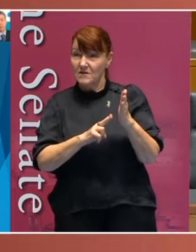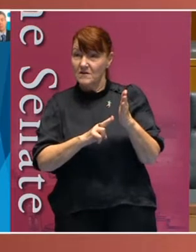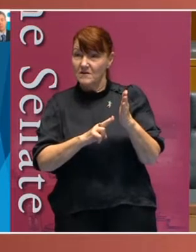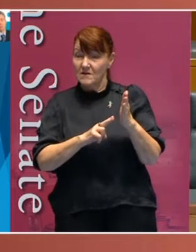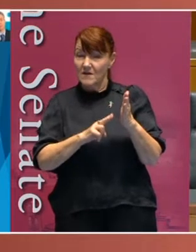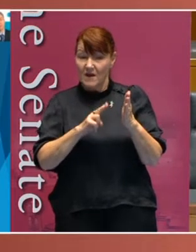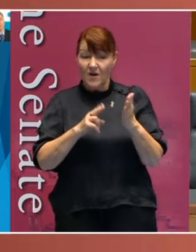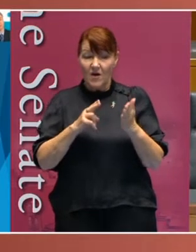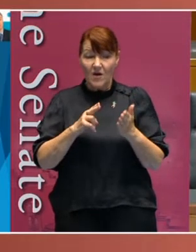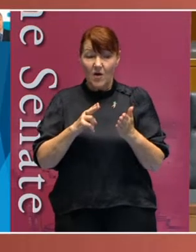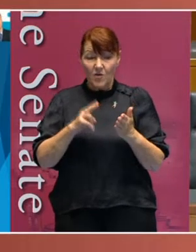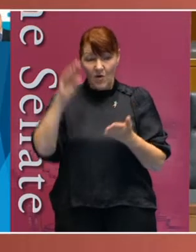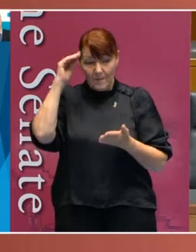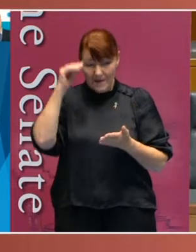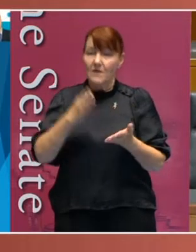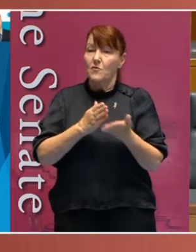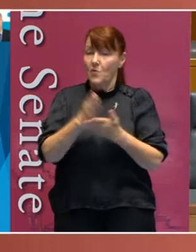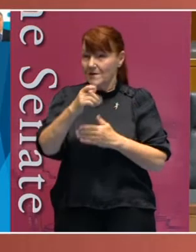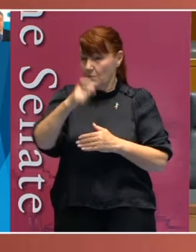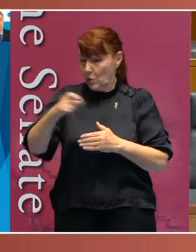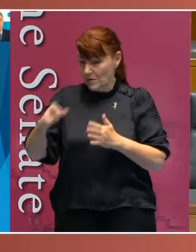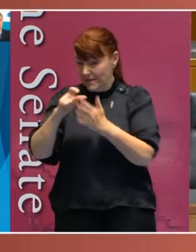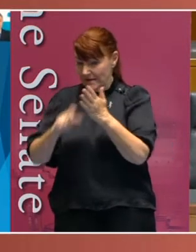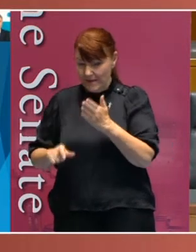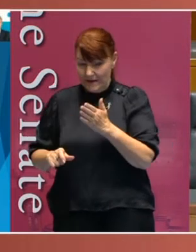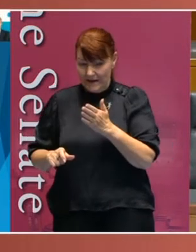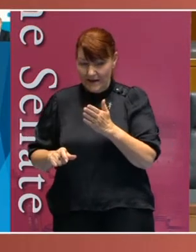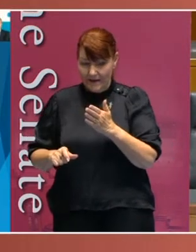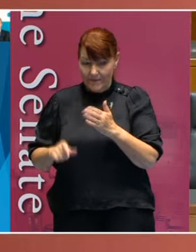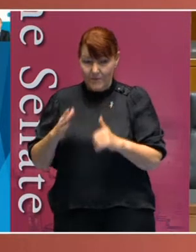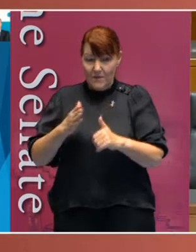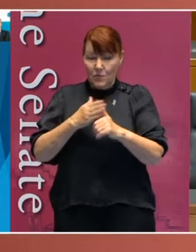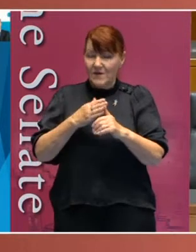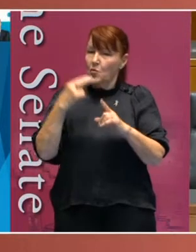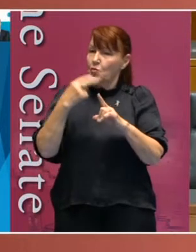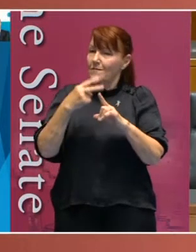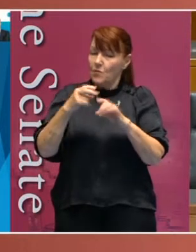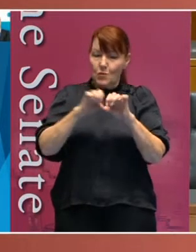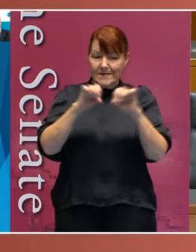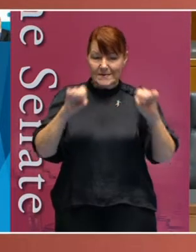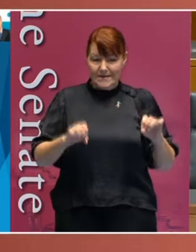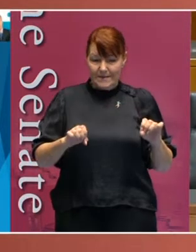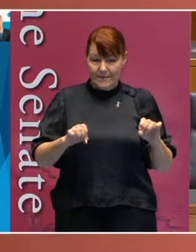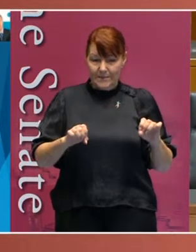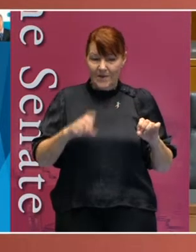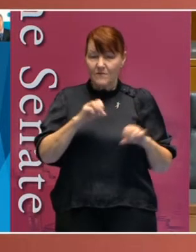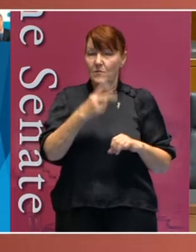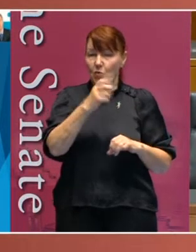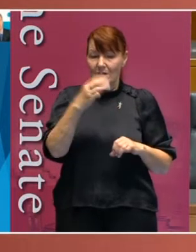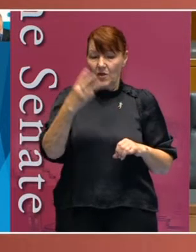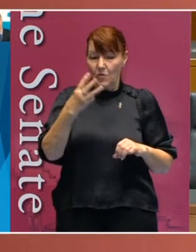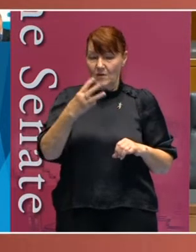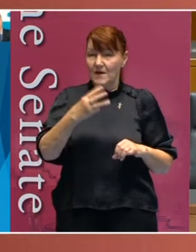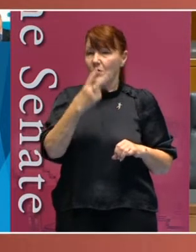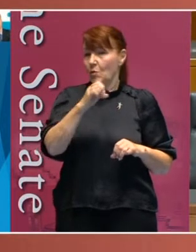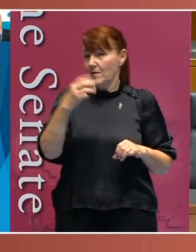Committee on the Rights of Persons with Disabilities, which is the principle review mechanism under the Convention in 2013 and